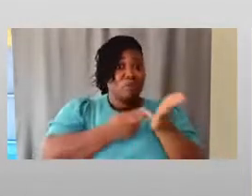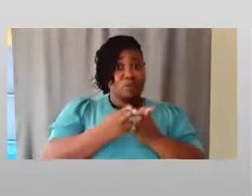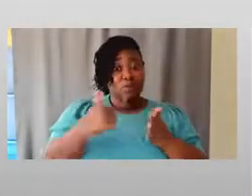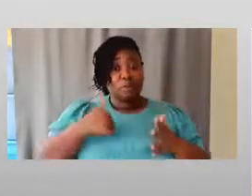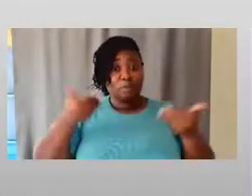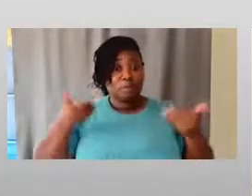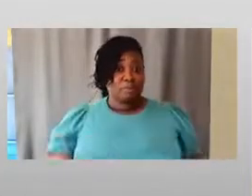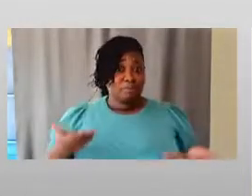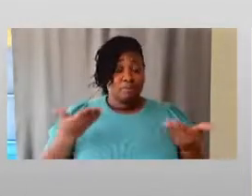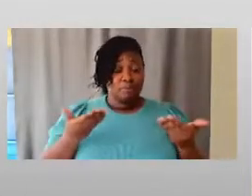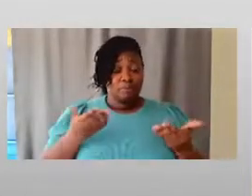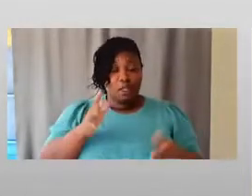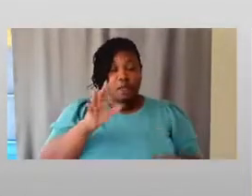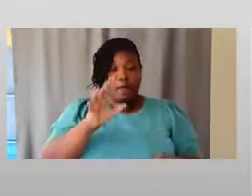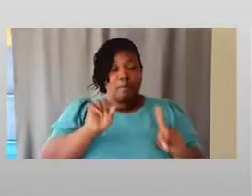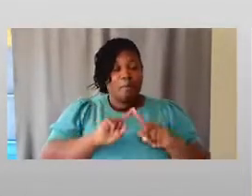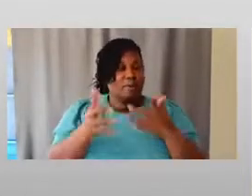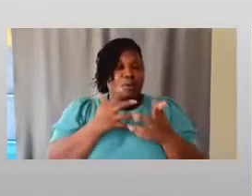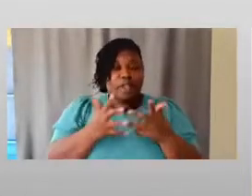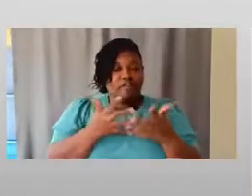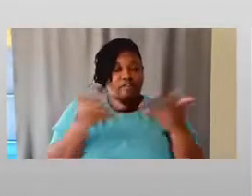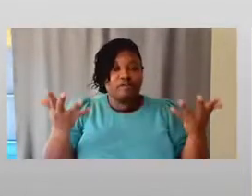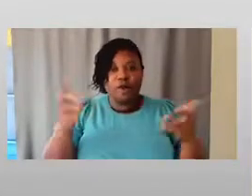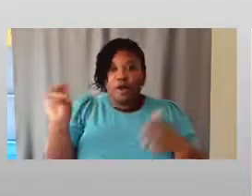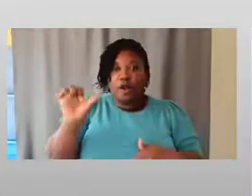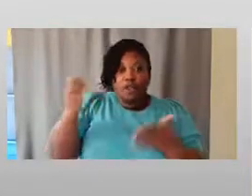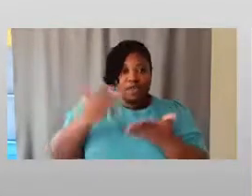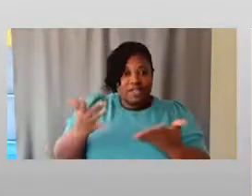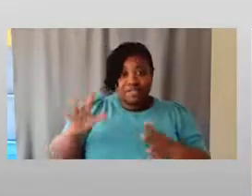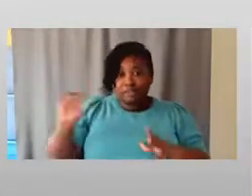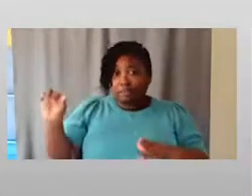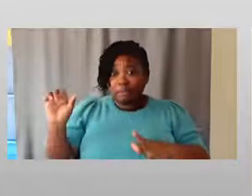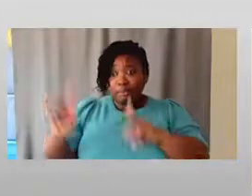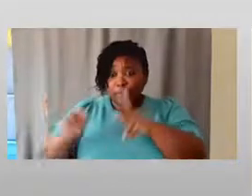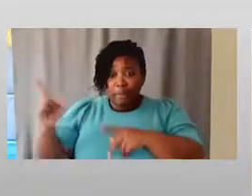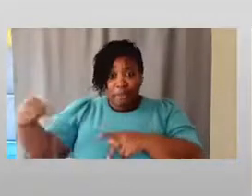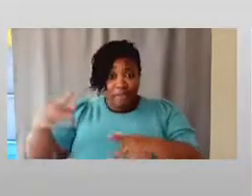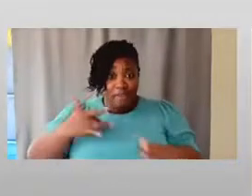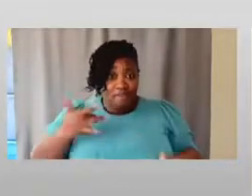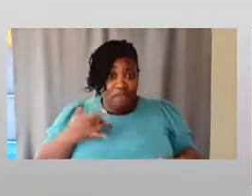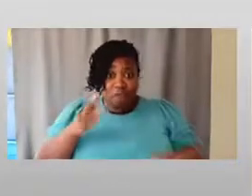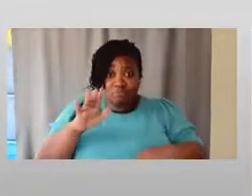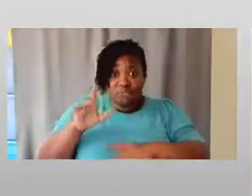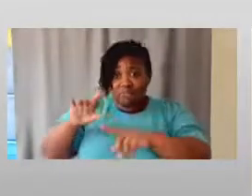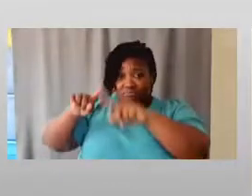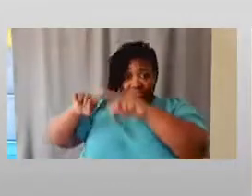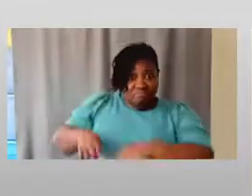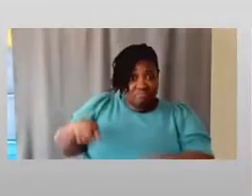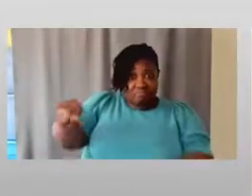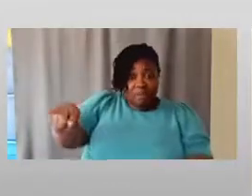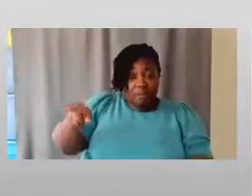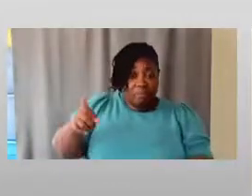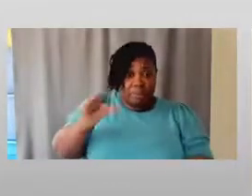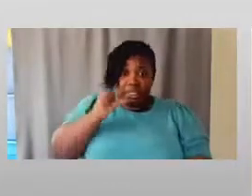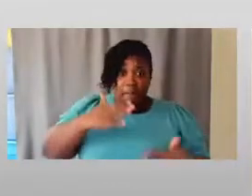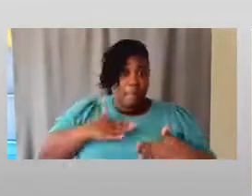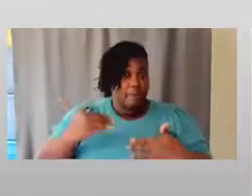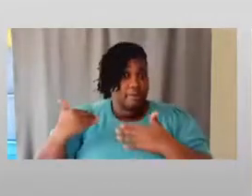and whatever other things that people feel, you know, that's on them. That's for them to work through. That's not my responsibility.